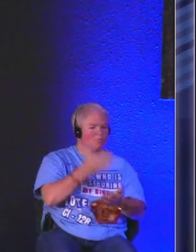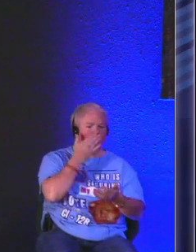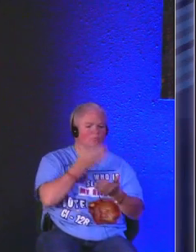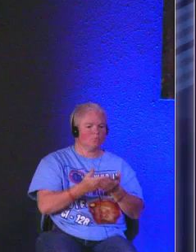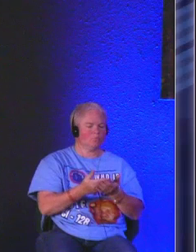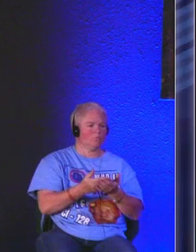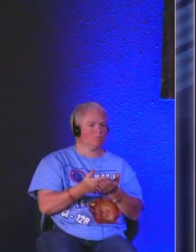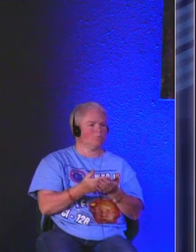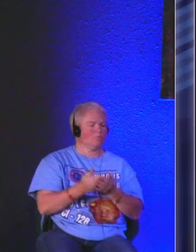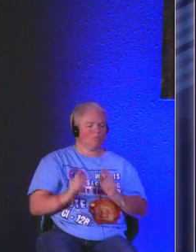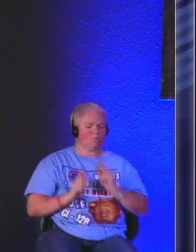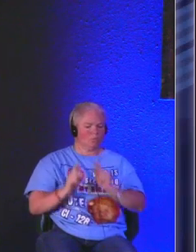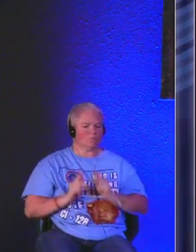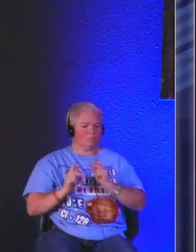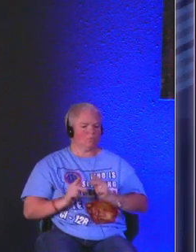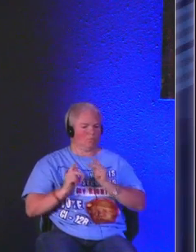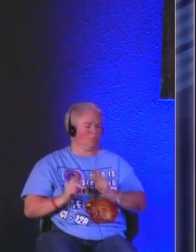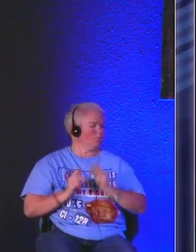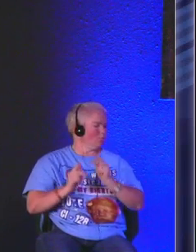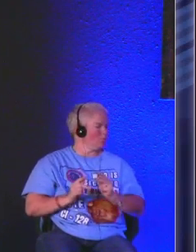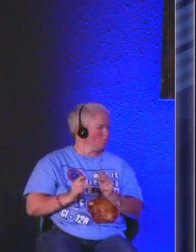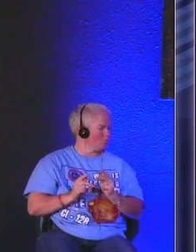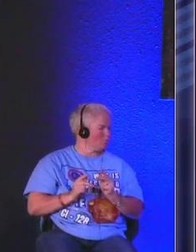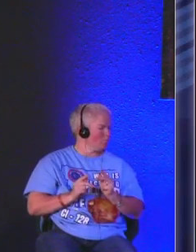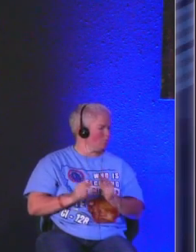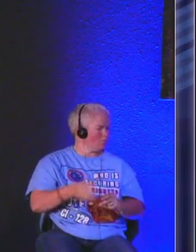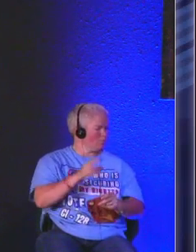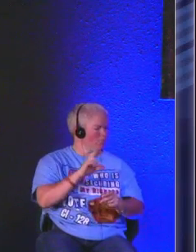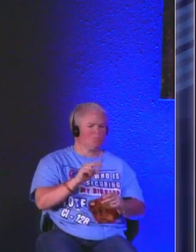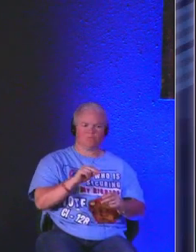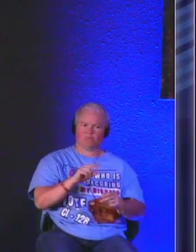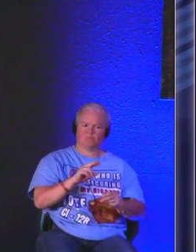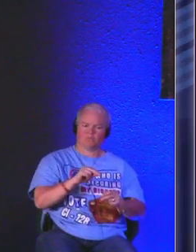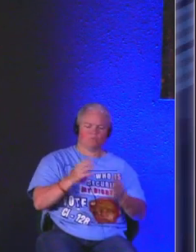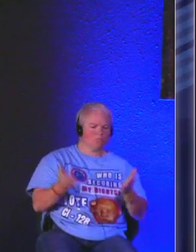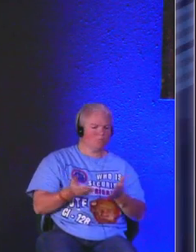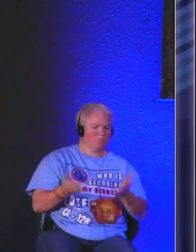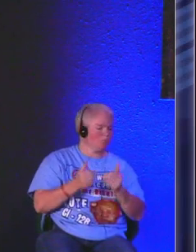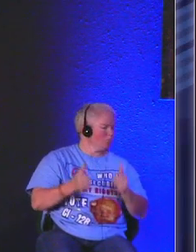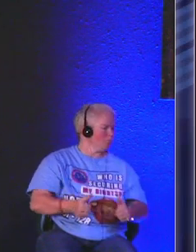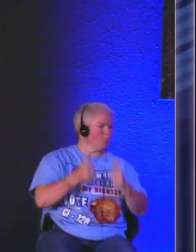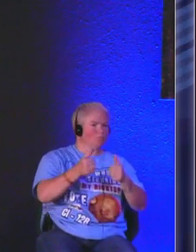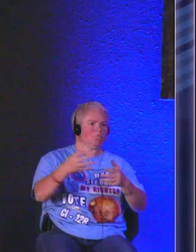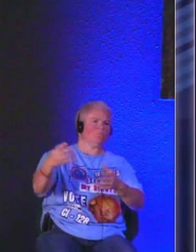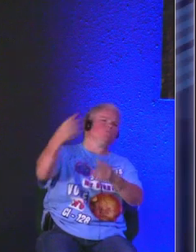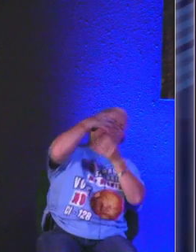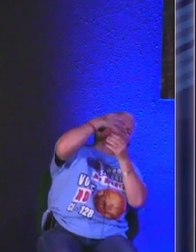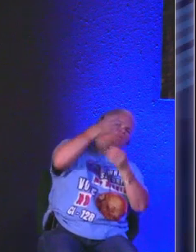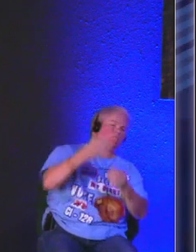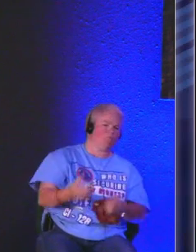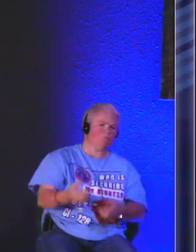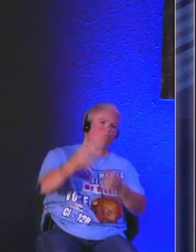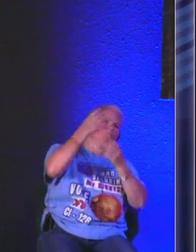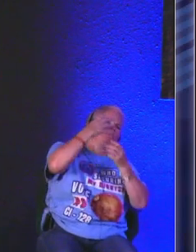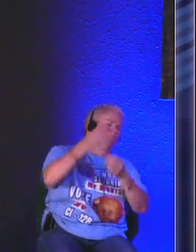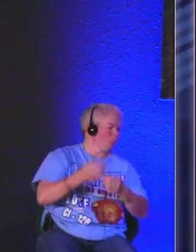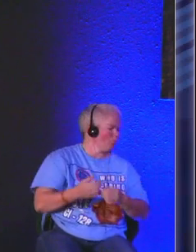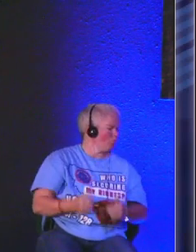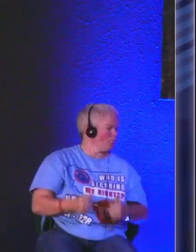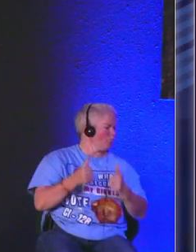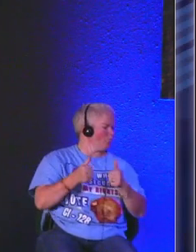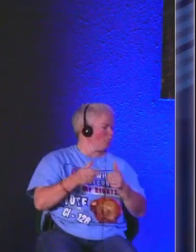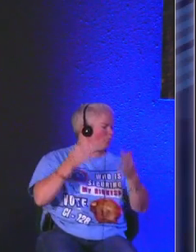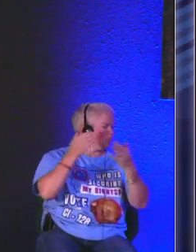goodness and mercy no matter what life may throw at me no matter what